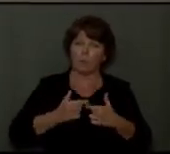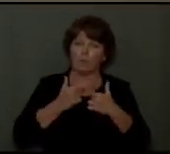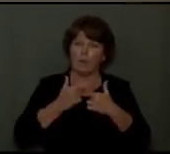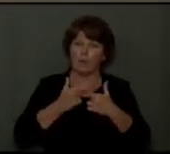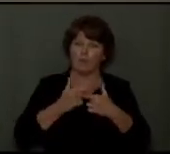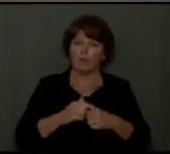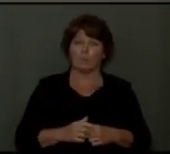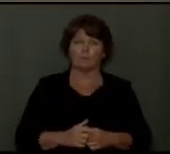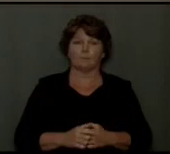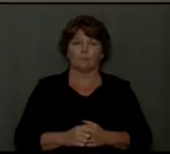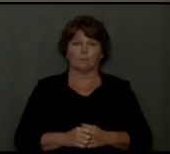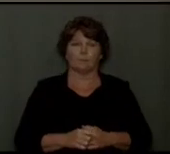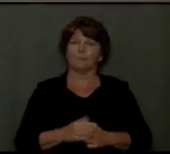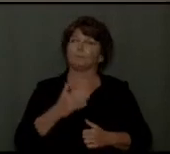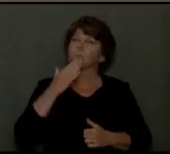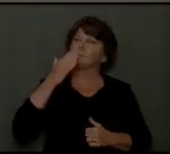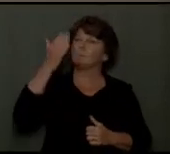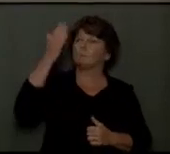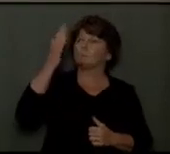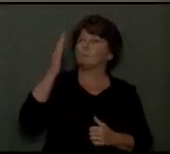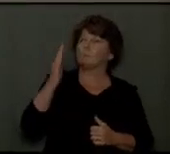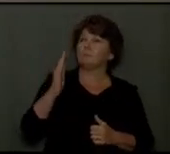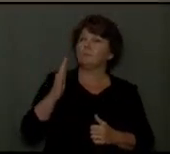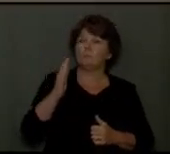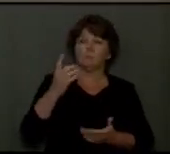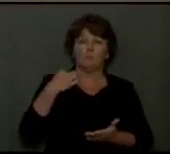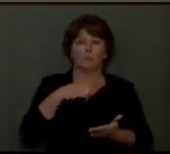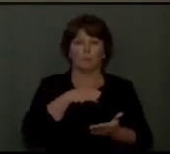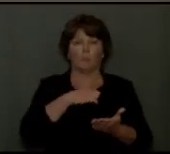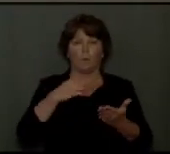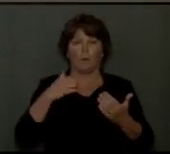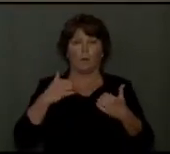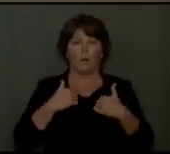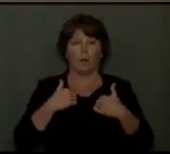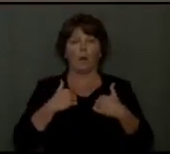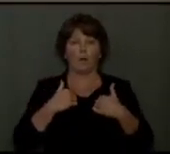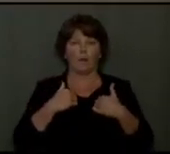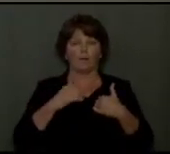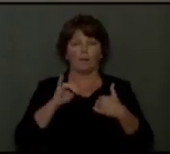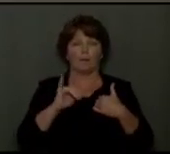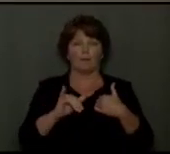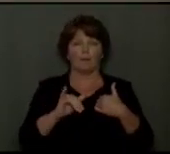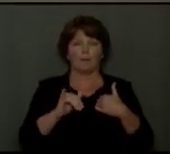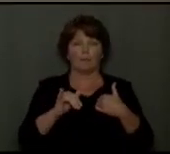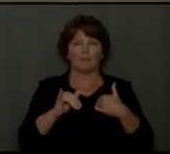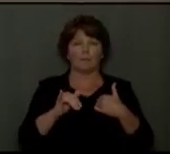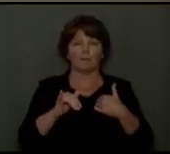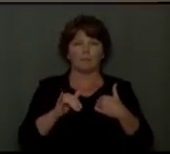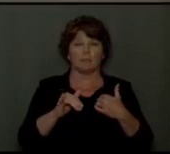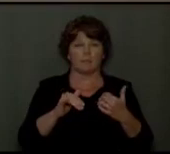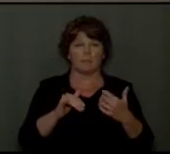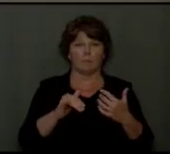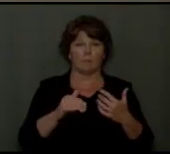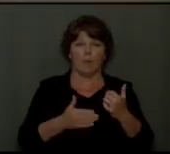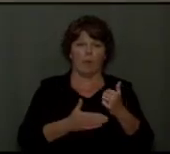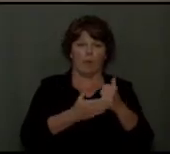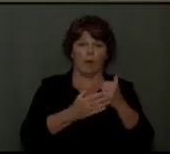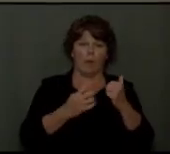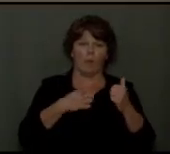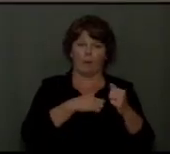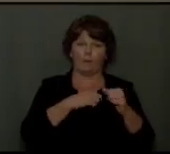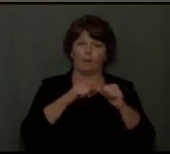And thank God that we have these means to make us strong in the faith